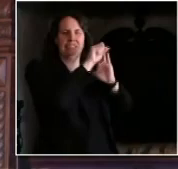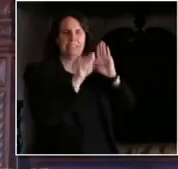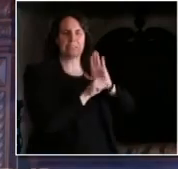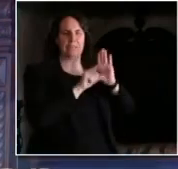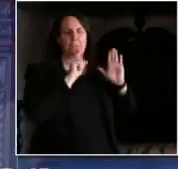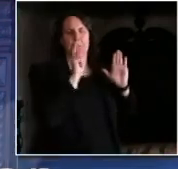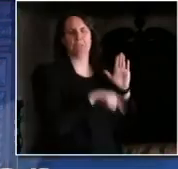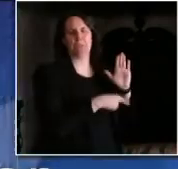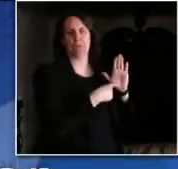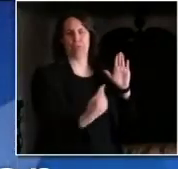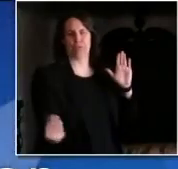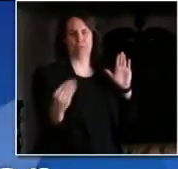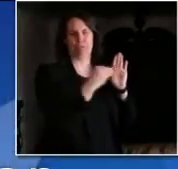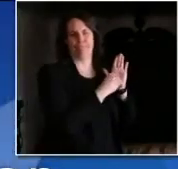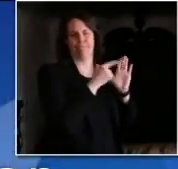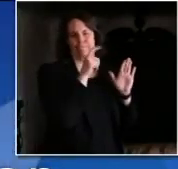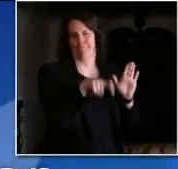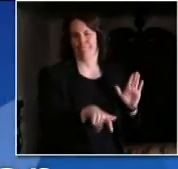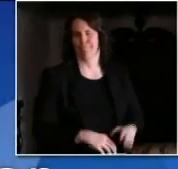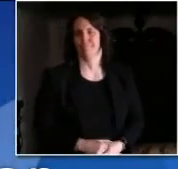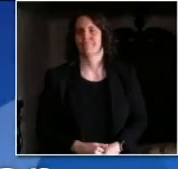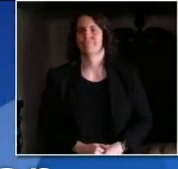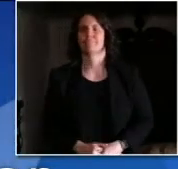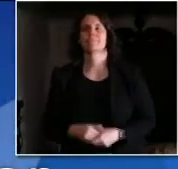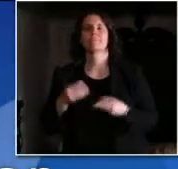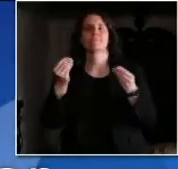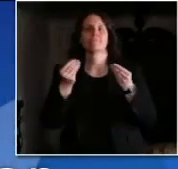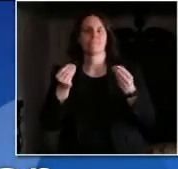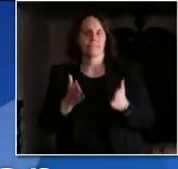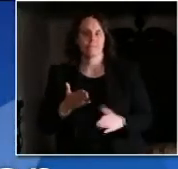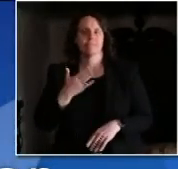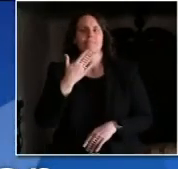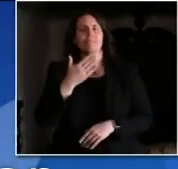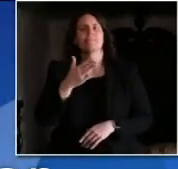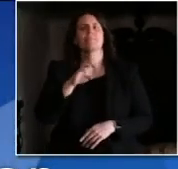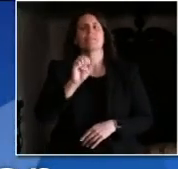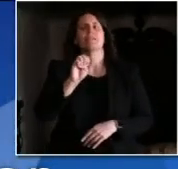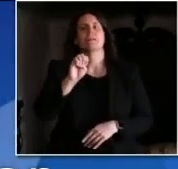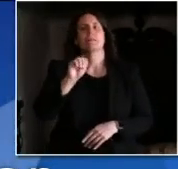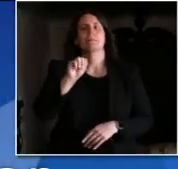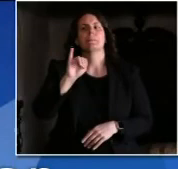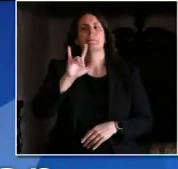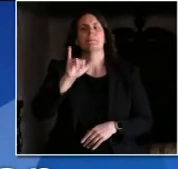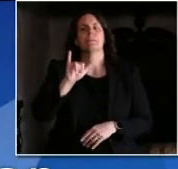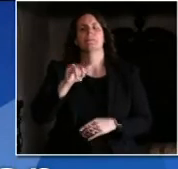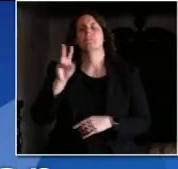you, Scott. Now to Emily Fannin from WKOW-TV in Madison. Emily?